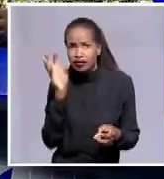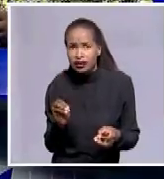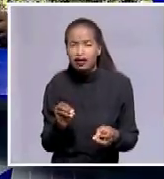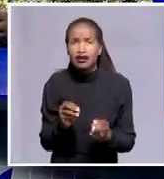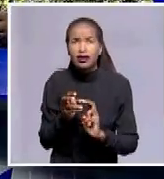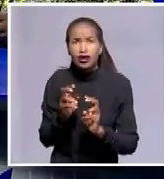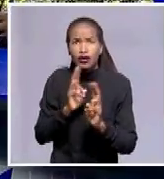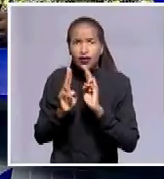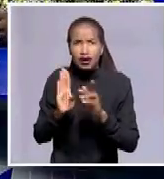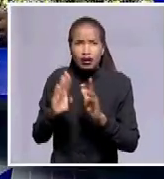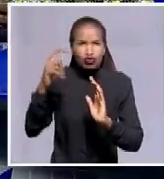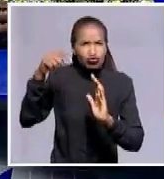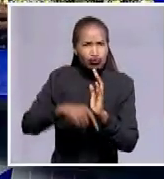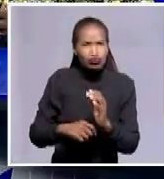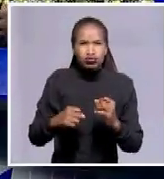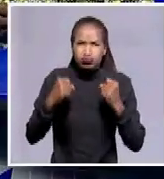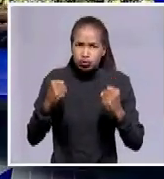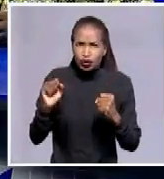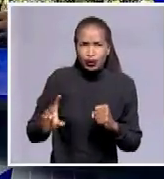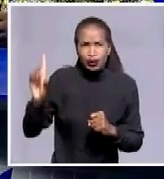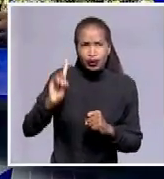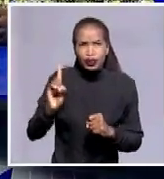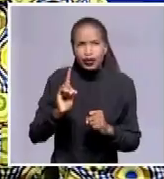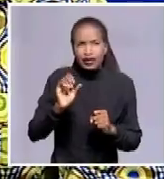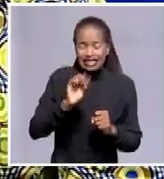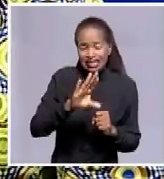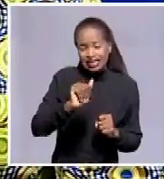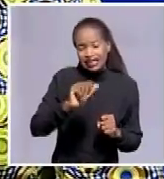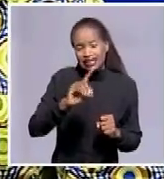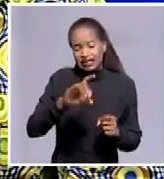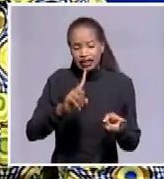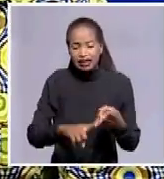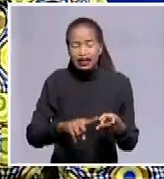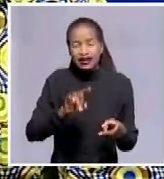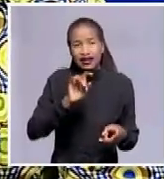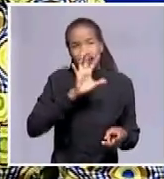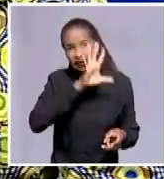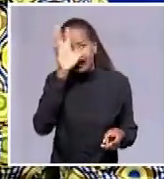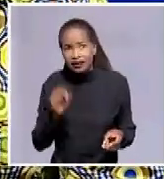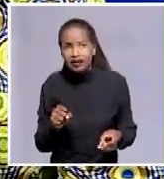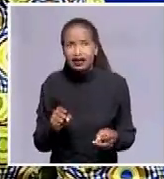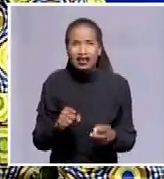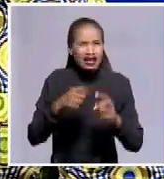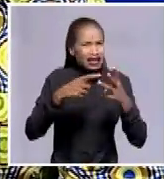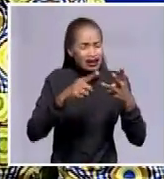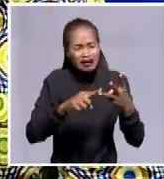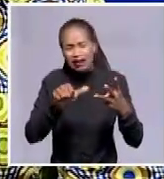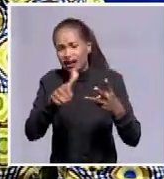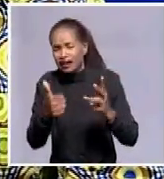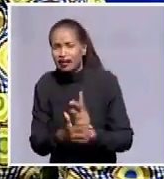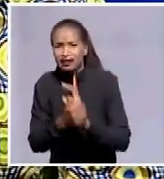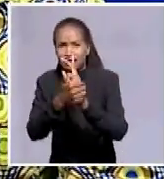democratization on the Sadak region and Africa in general, together with Etienne Sitsaketi of the Congo and many other prominent